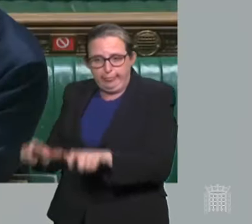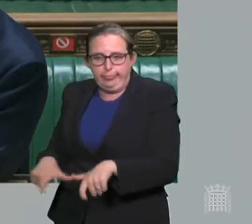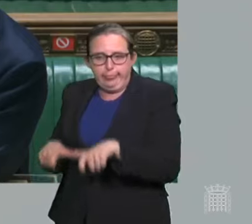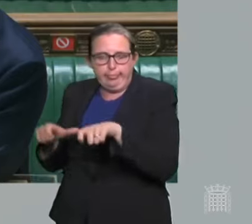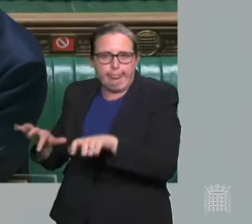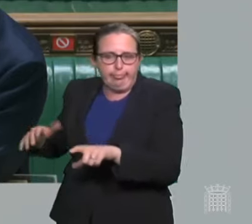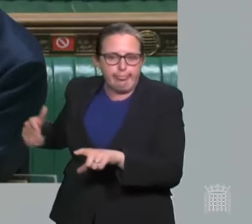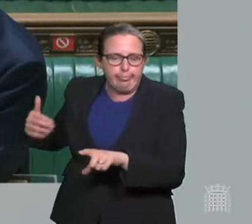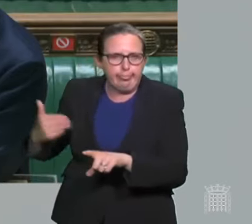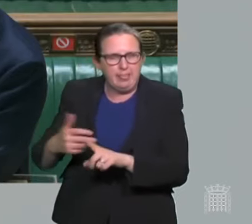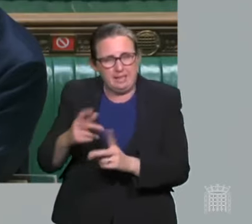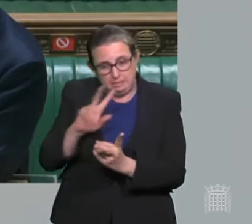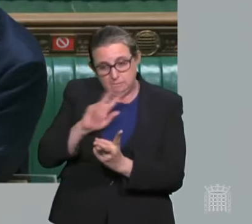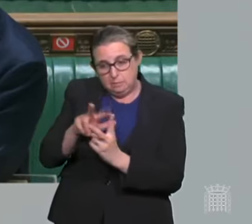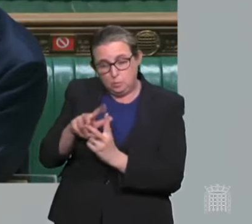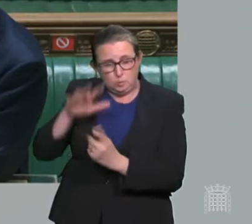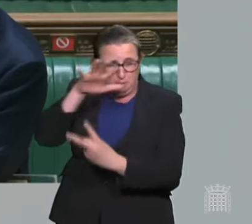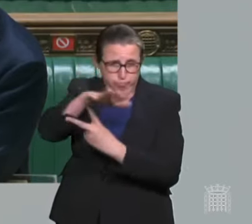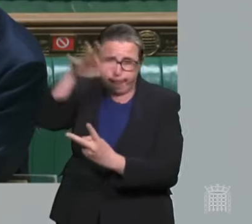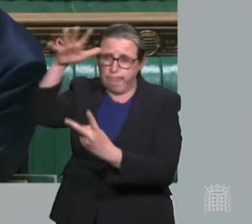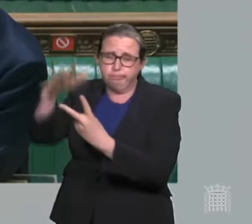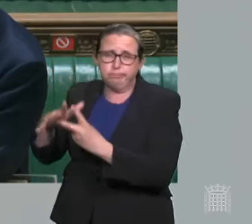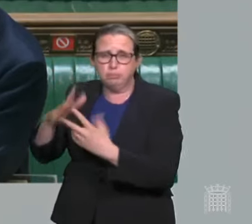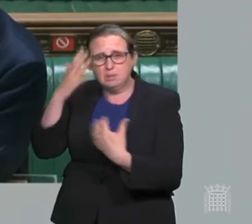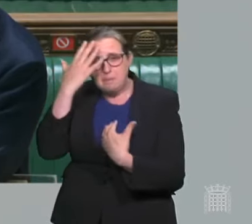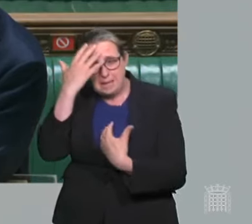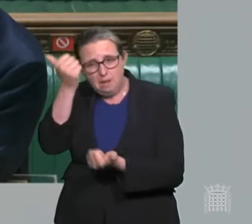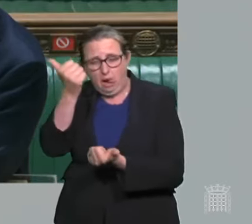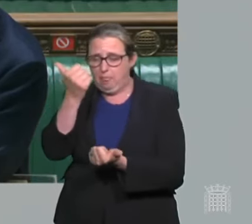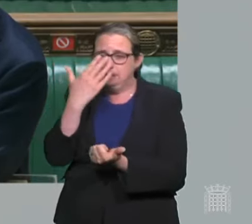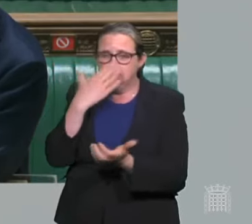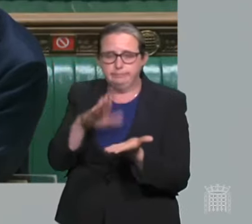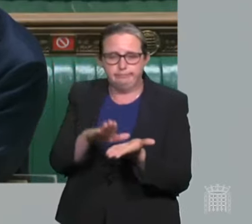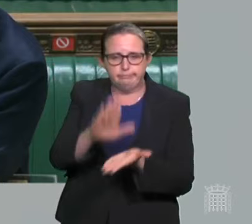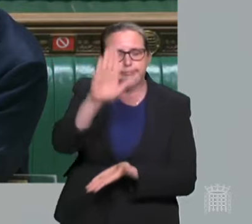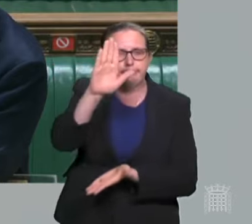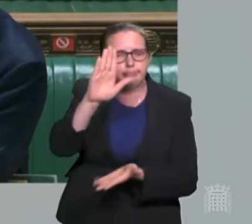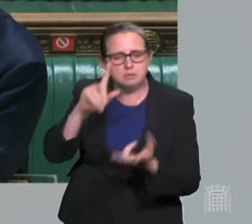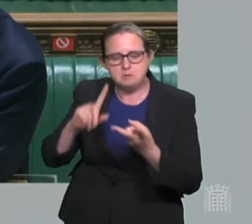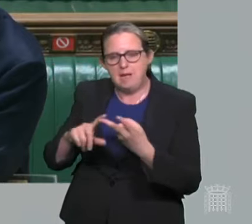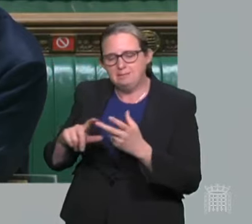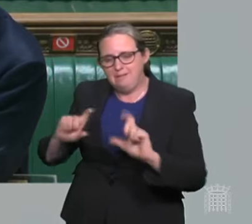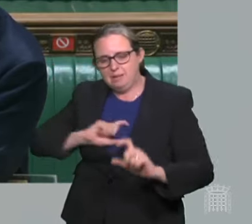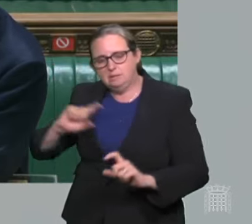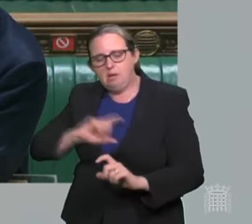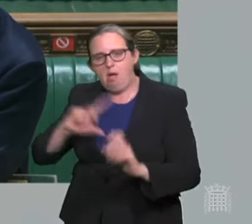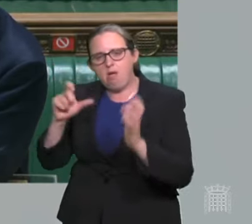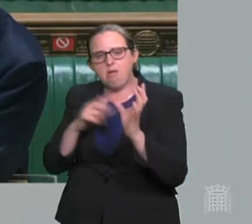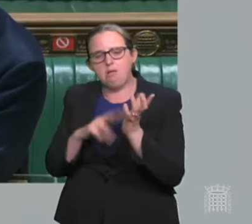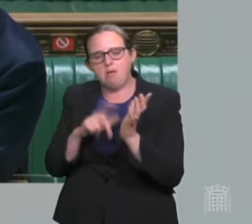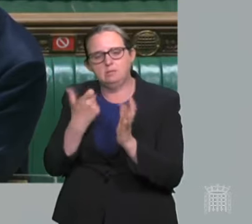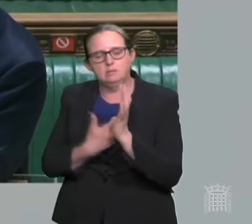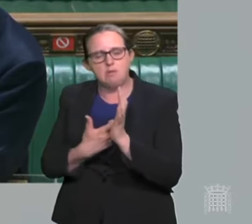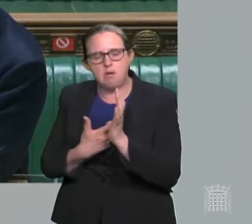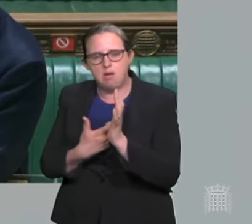two of the most important, which are the increased problems with mental health that we are seeing